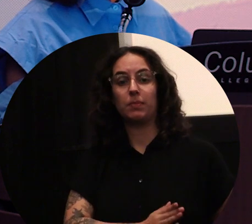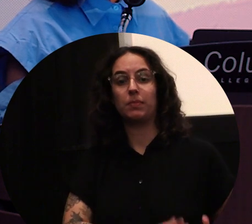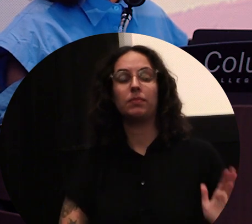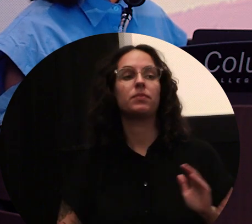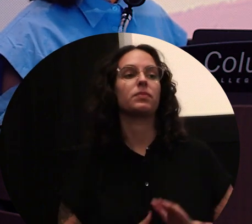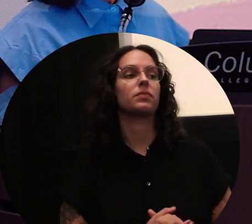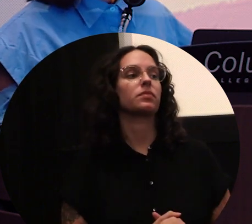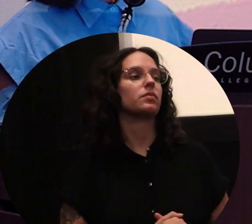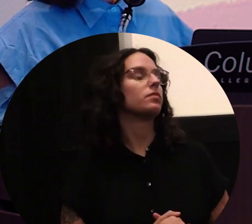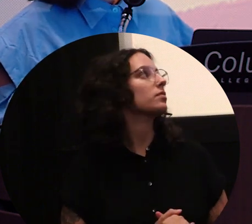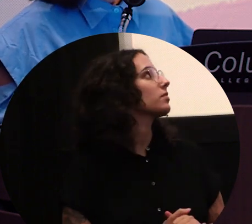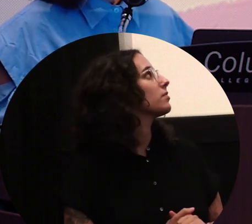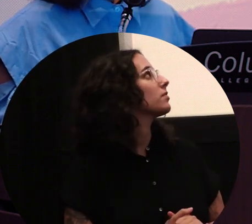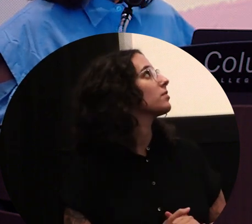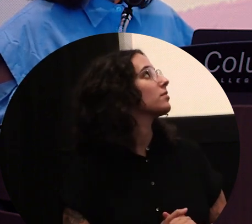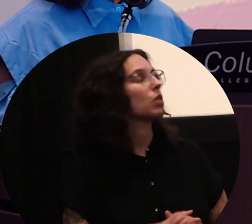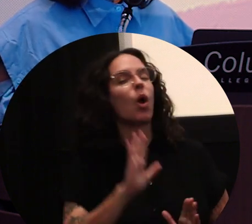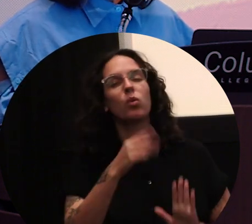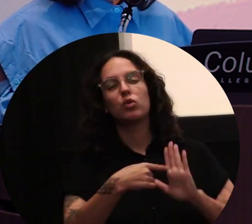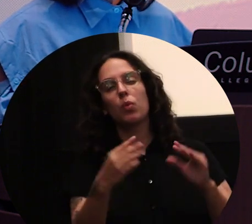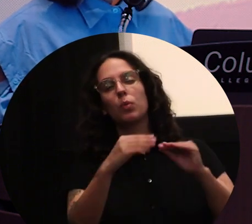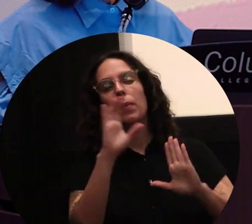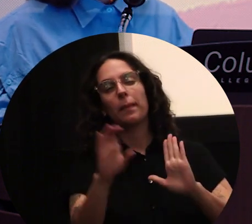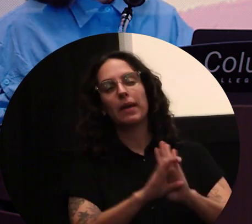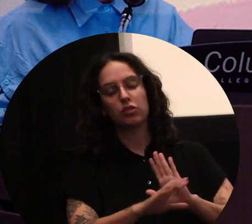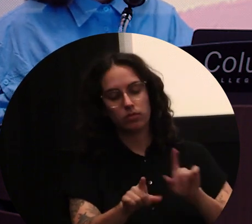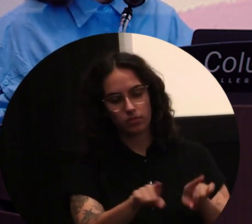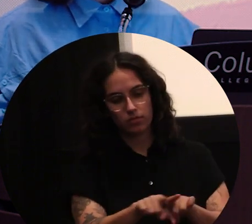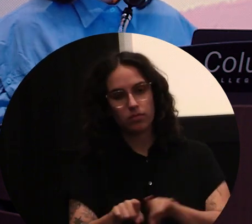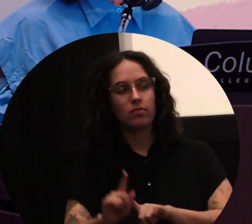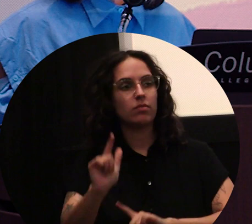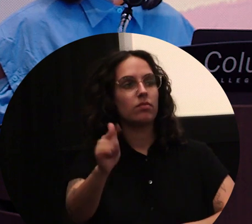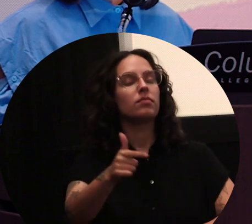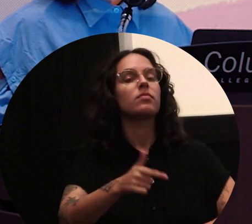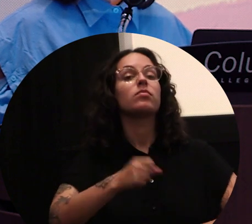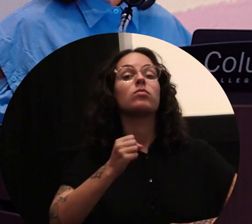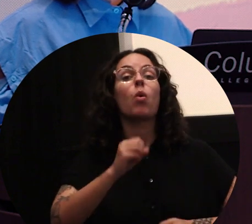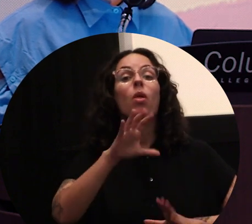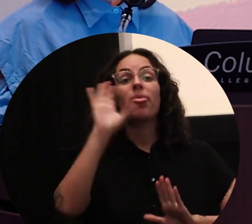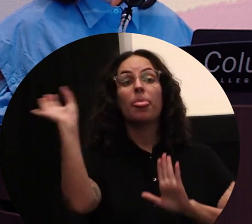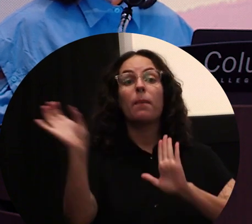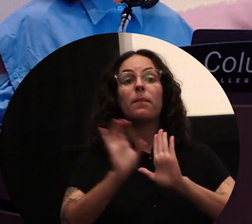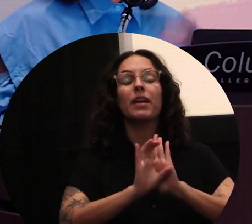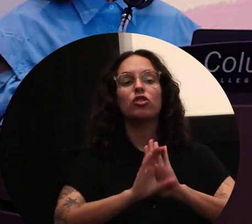some images of later as well. In addition, so these clouds that you're seeing were from that book that I made. So all these